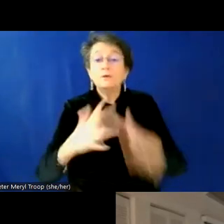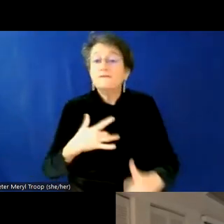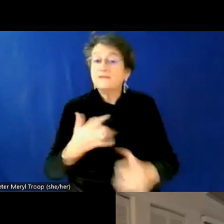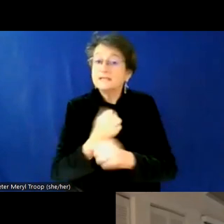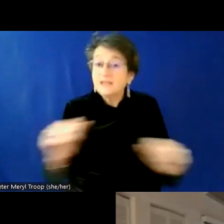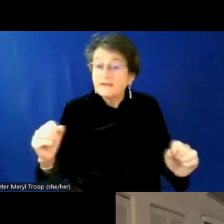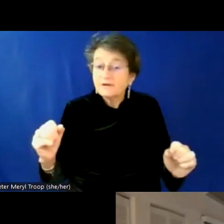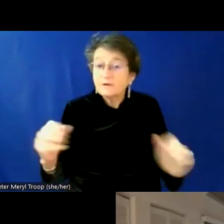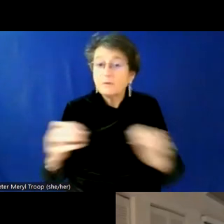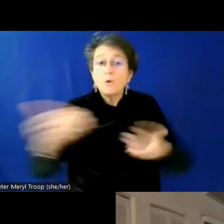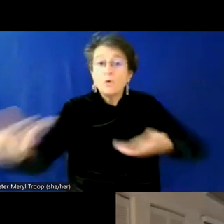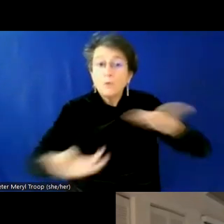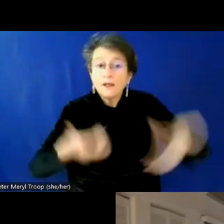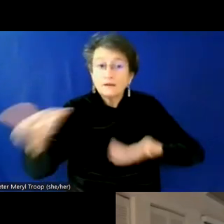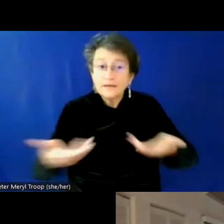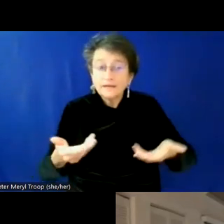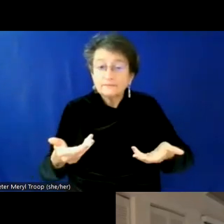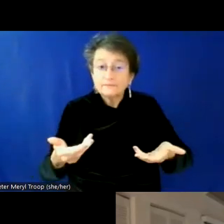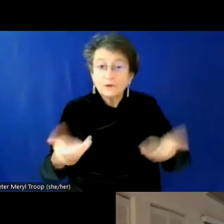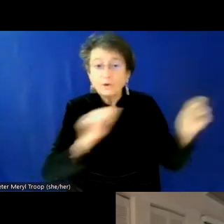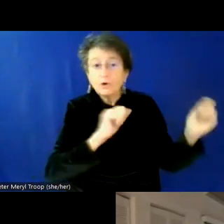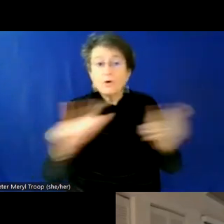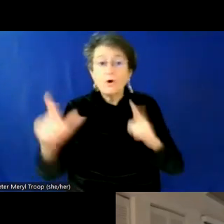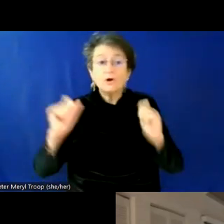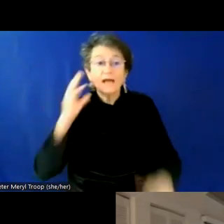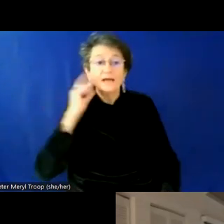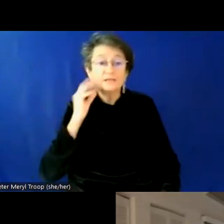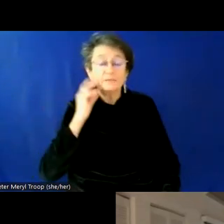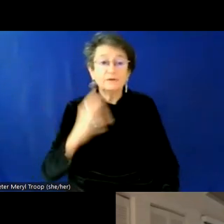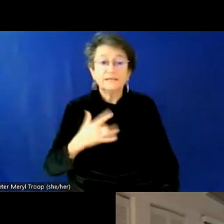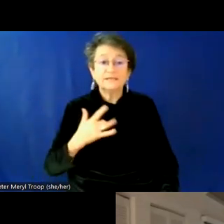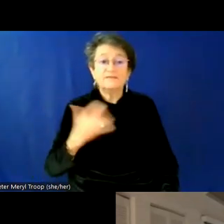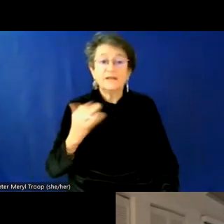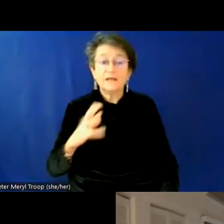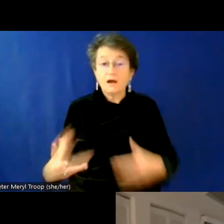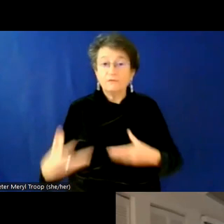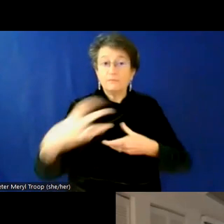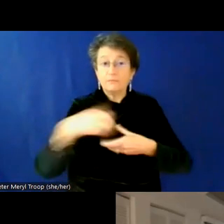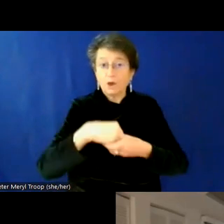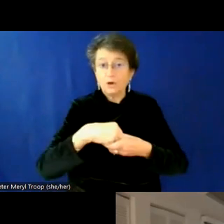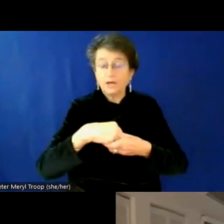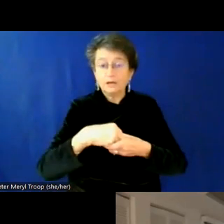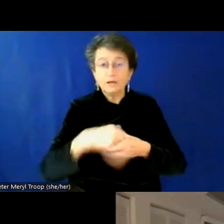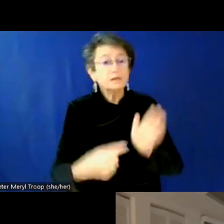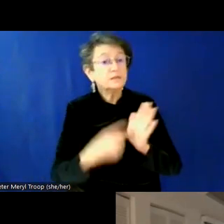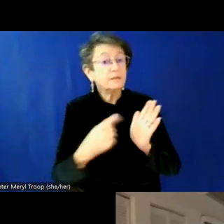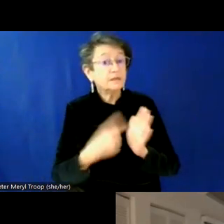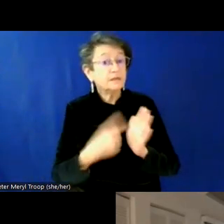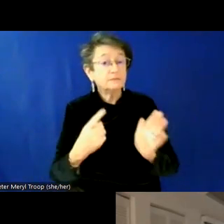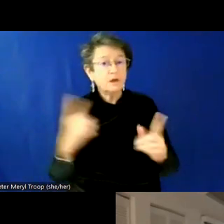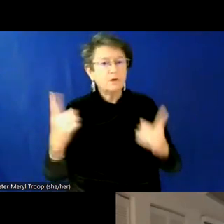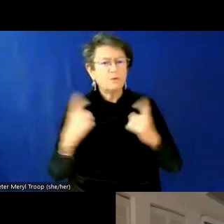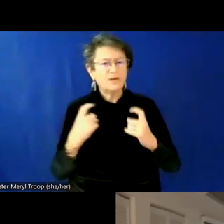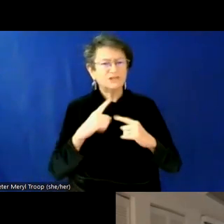that feel more inclusive, where everyone can experience a sense of belonging. Um, and sometimes questions about gender, um,